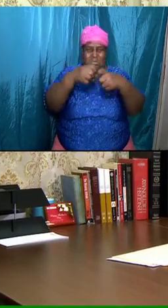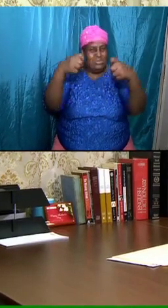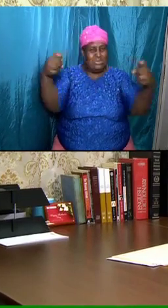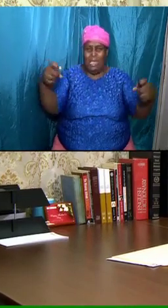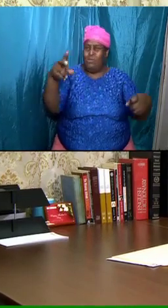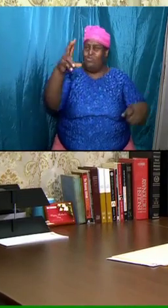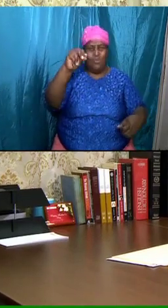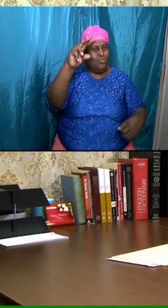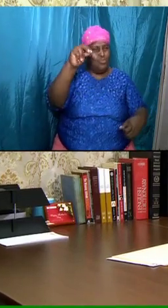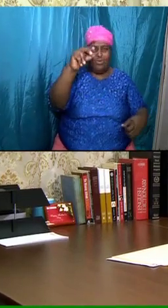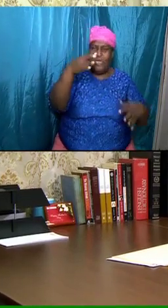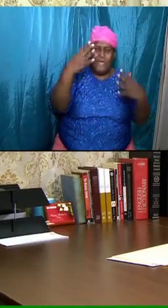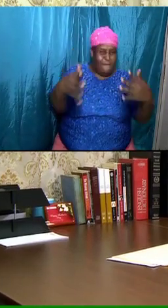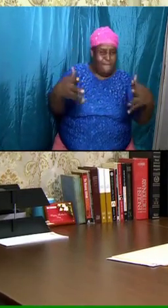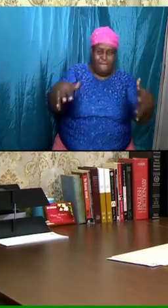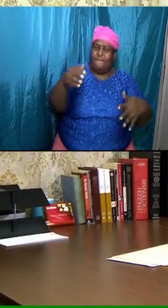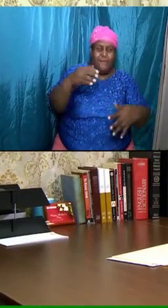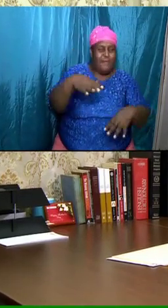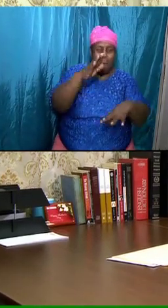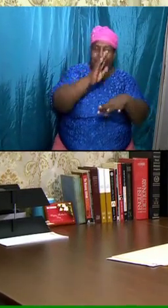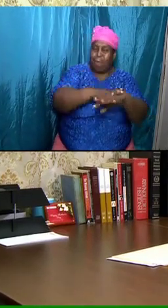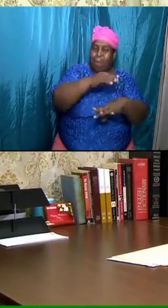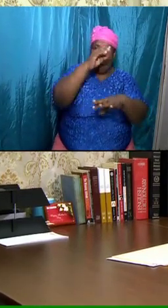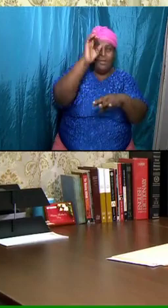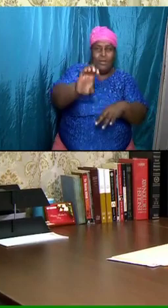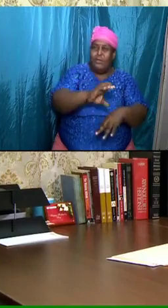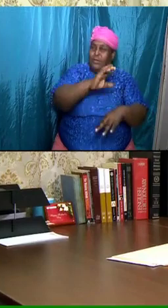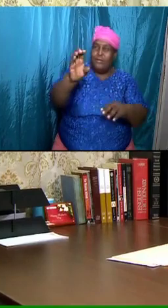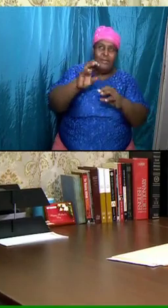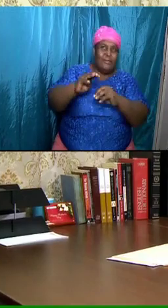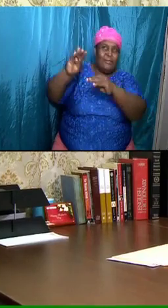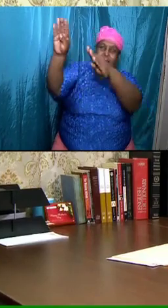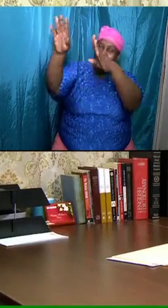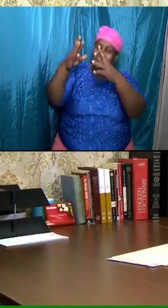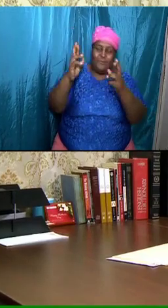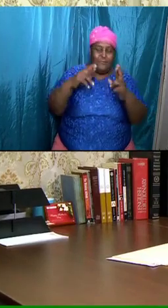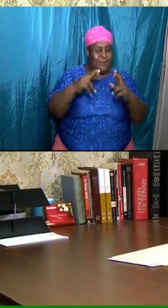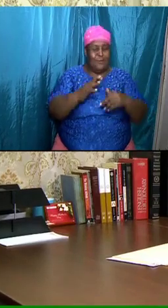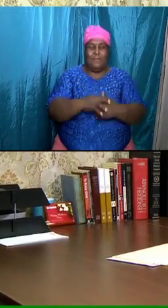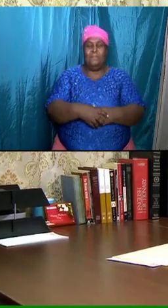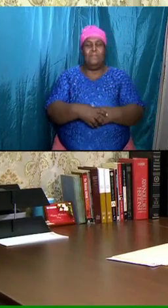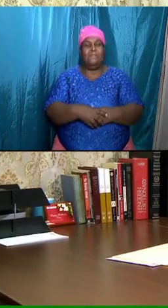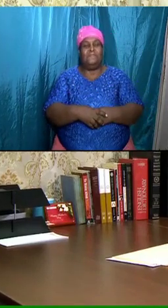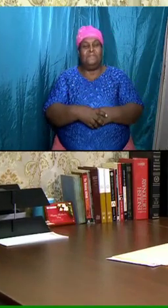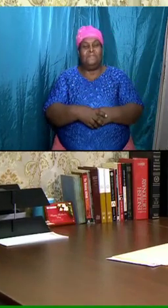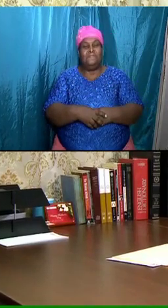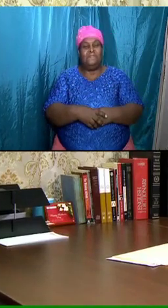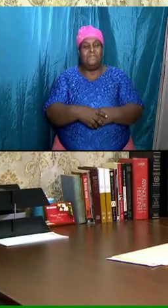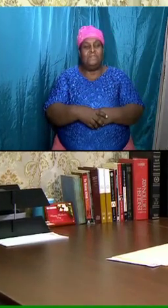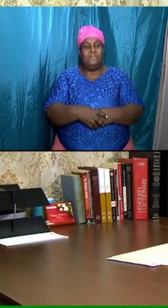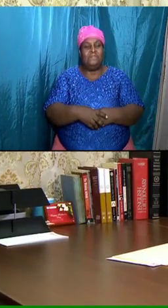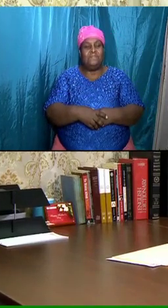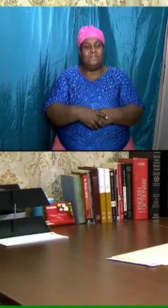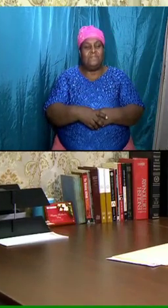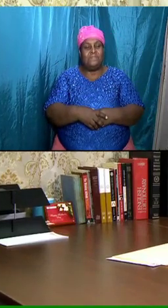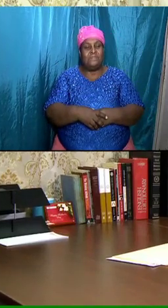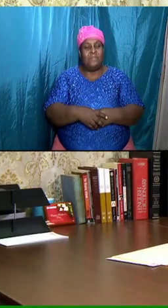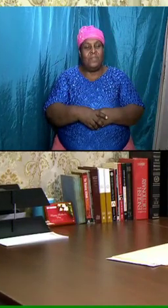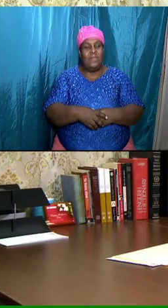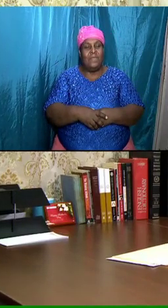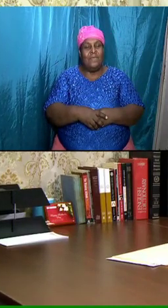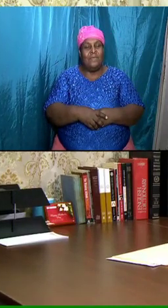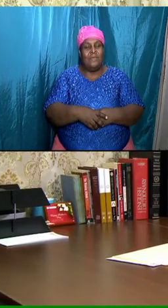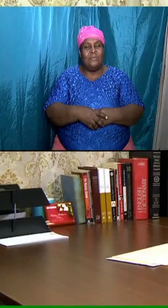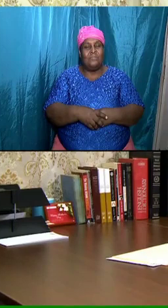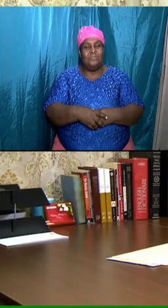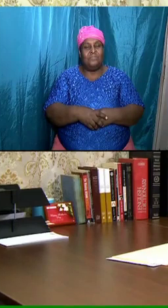of our walk, in terms of living in sin, we better deal with it here. Otherwise, we are not going to be in the rapture any at all anyway.